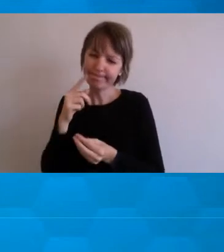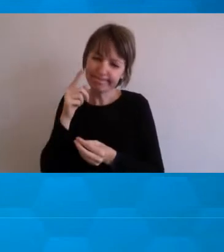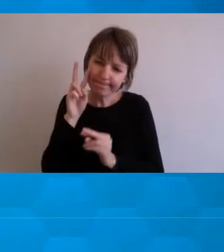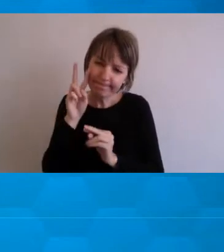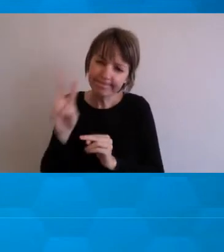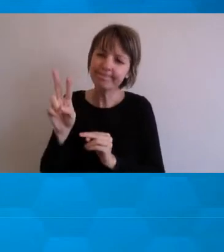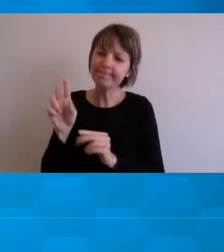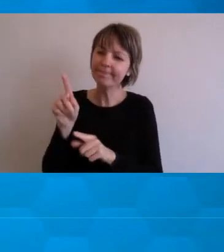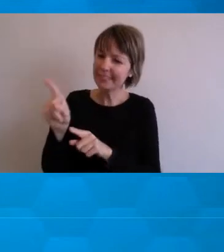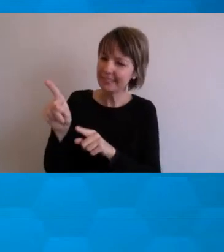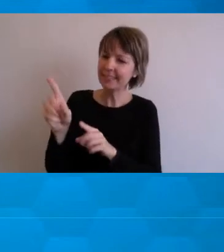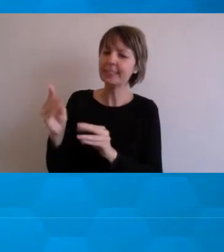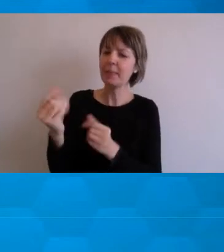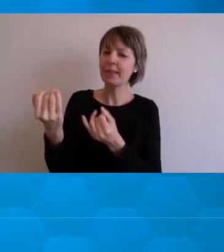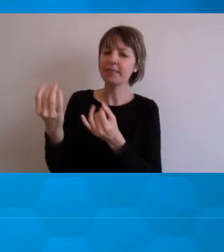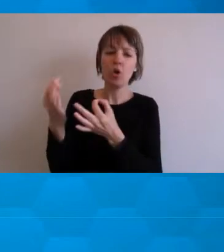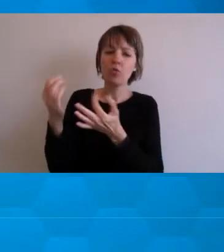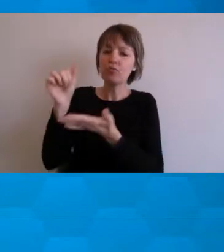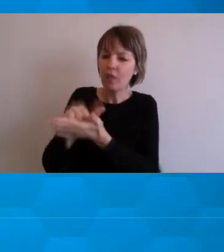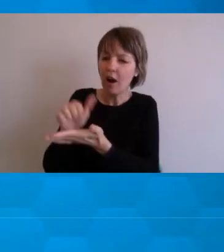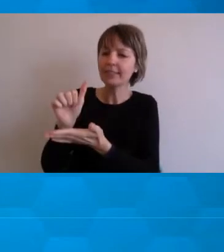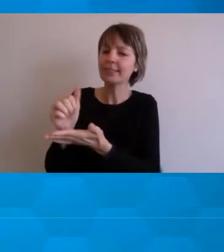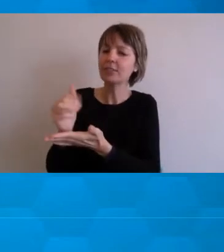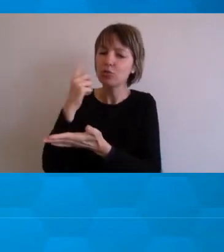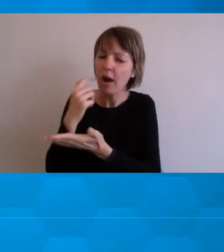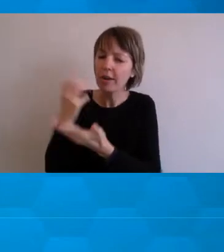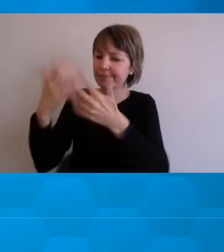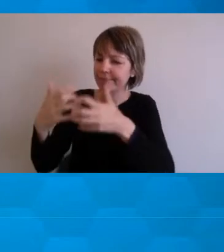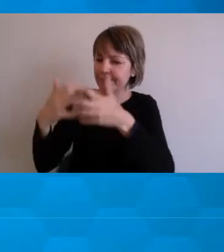something's quite right and let's try and figure it out.